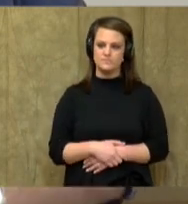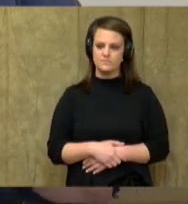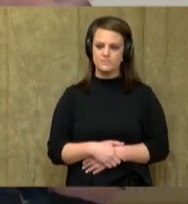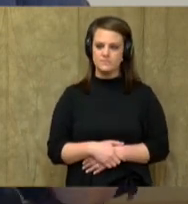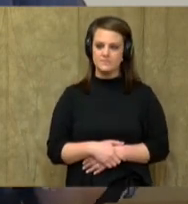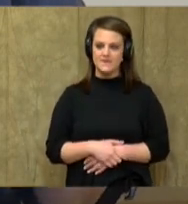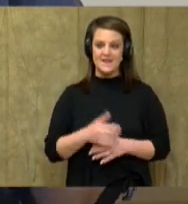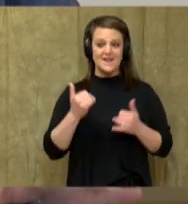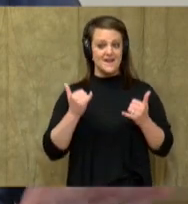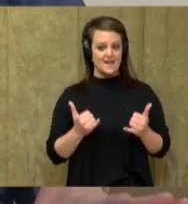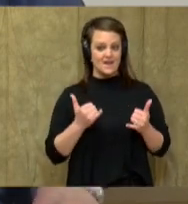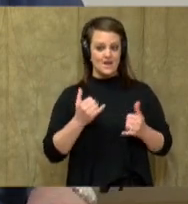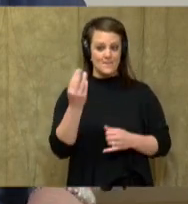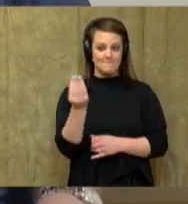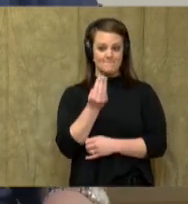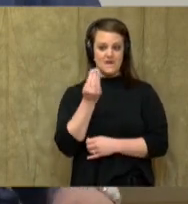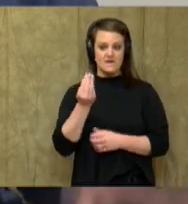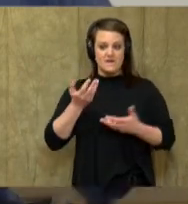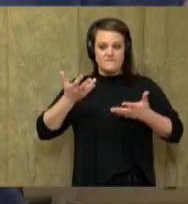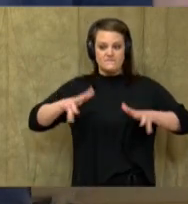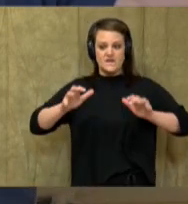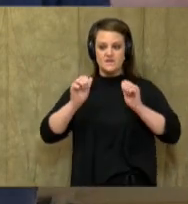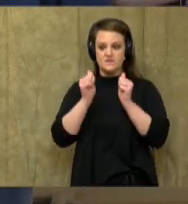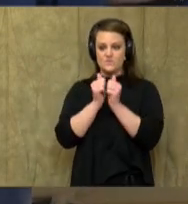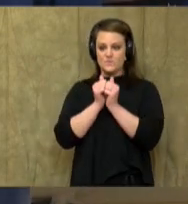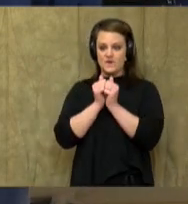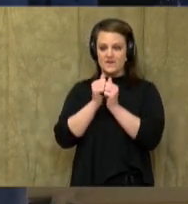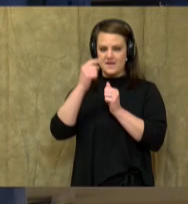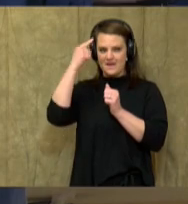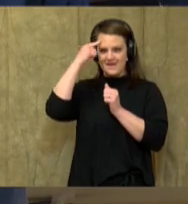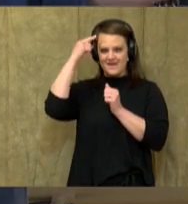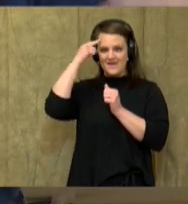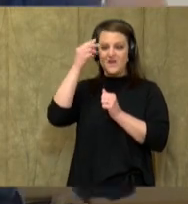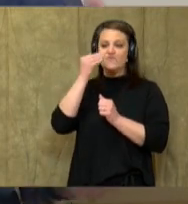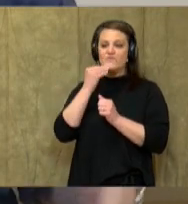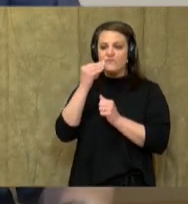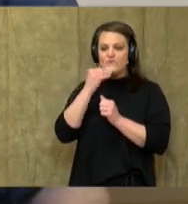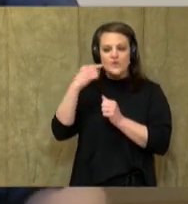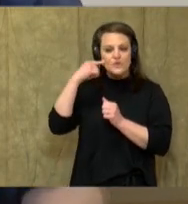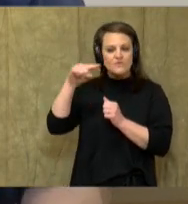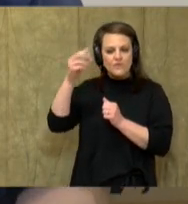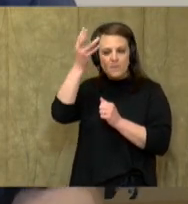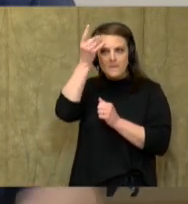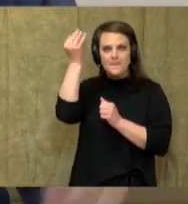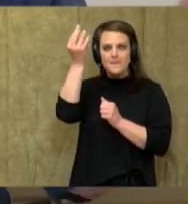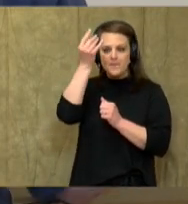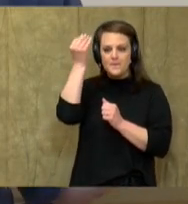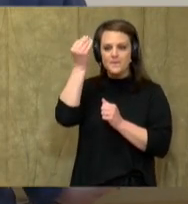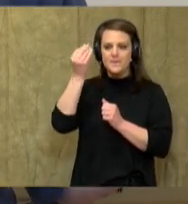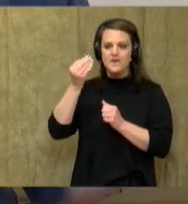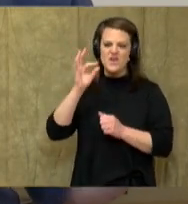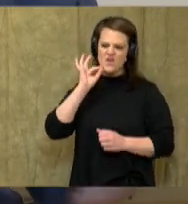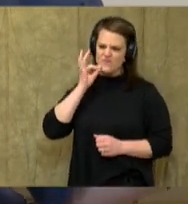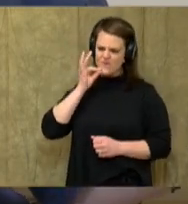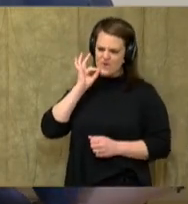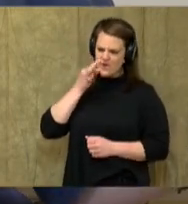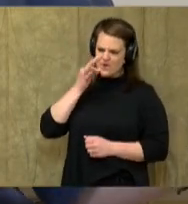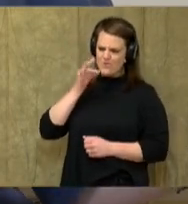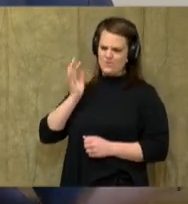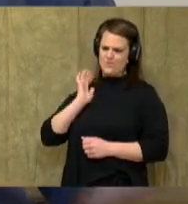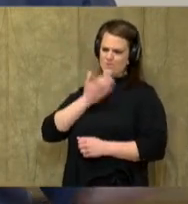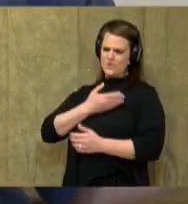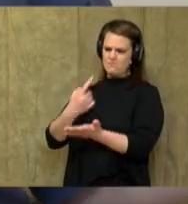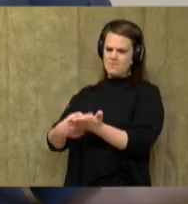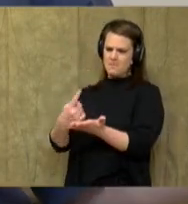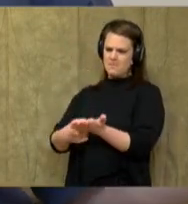I left you on Monday with a little food for thought and I said, what fruit could this be?